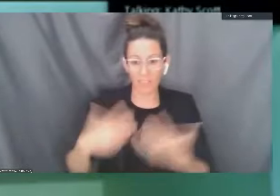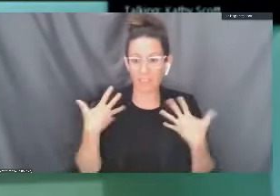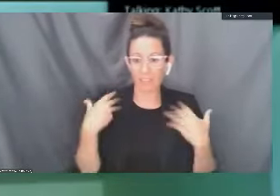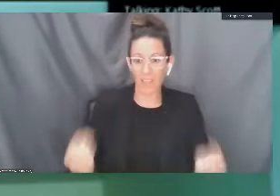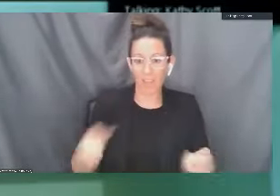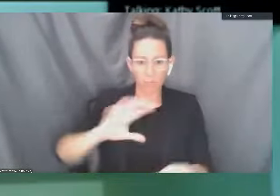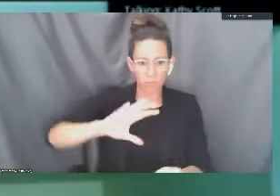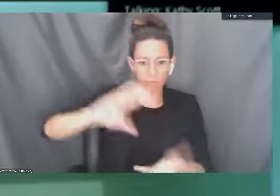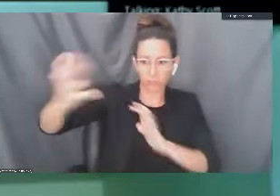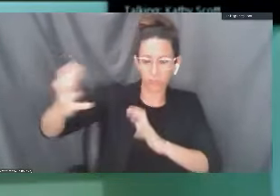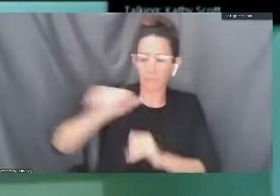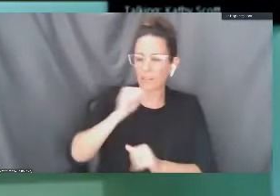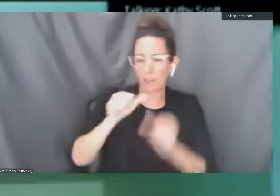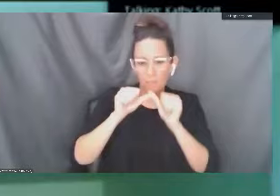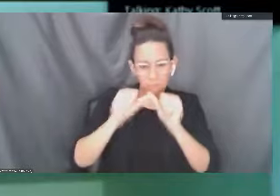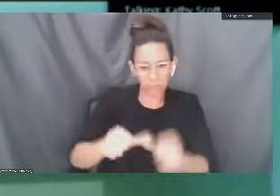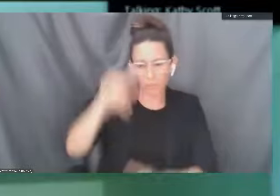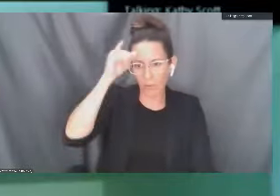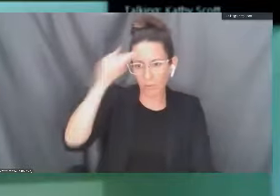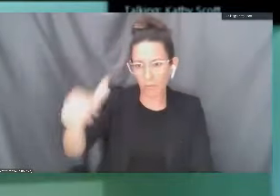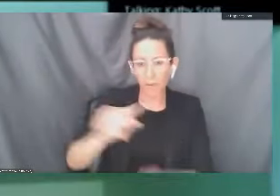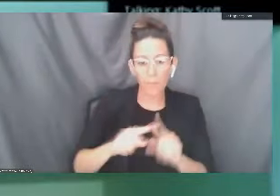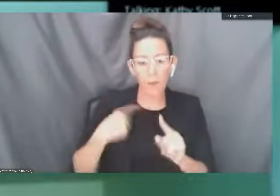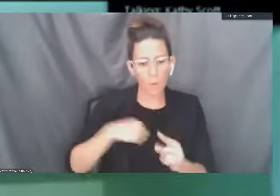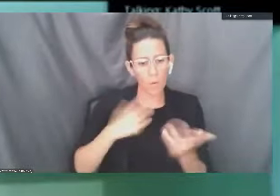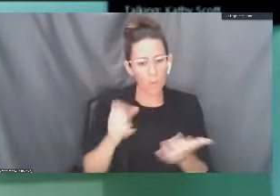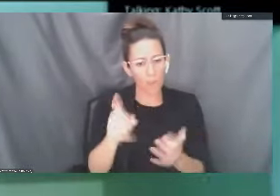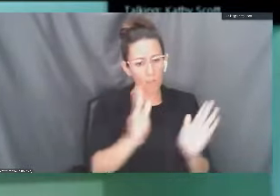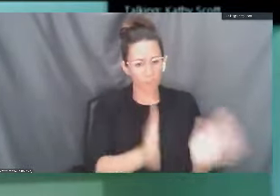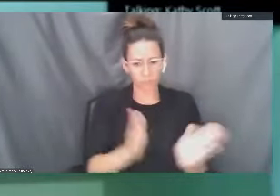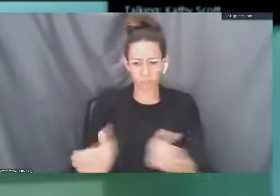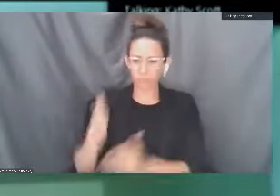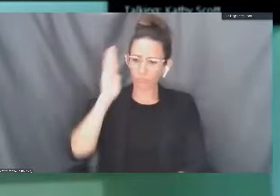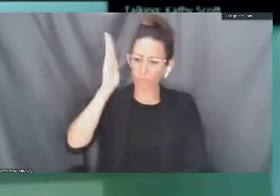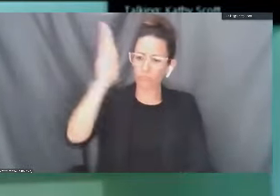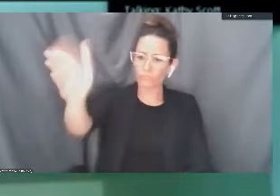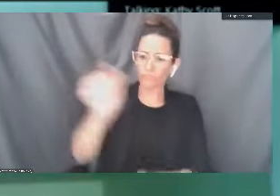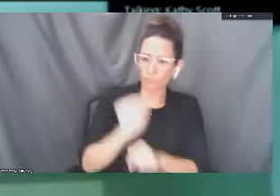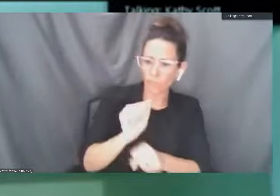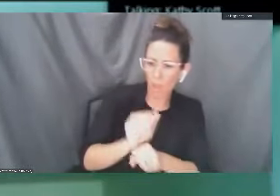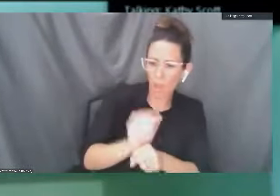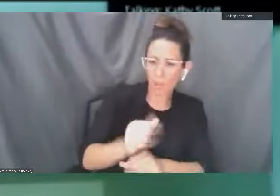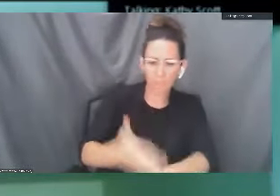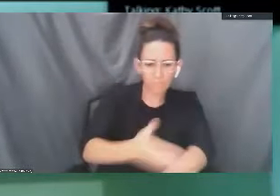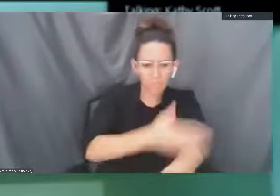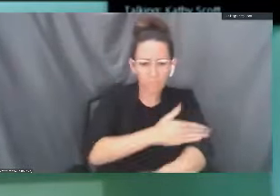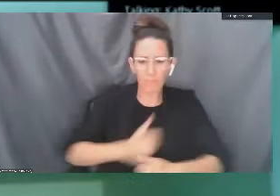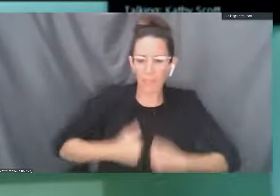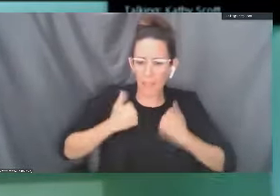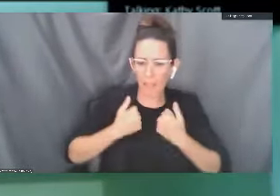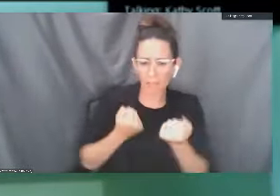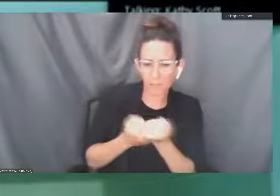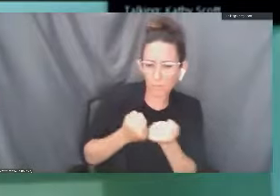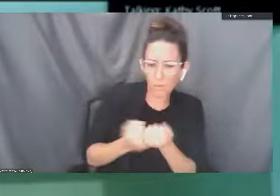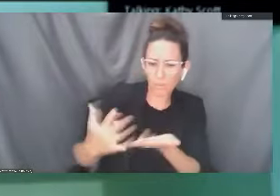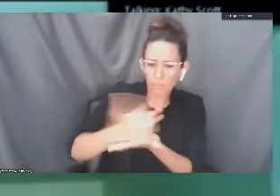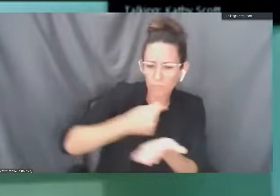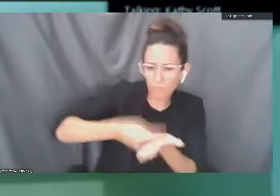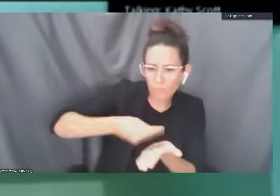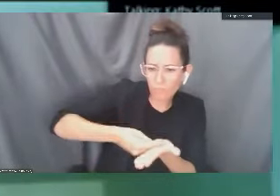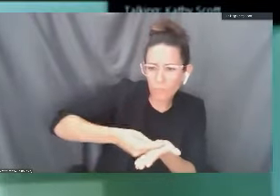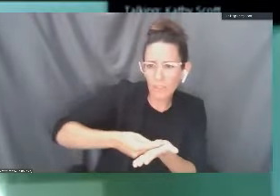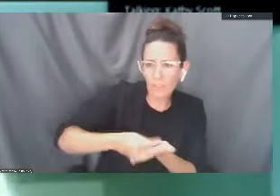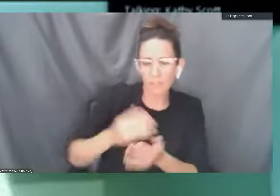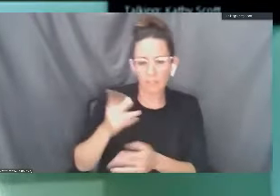on forever. And we want students to be prepared for jobs and good careers so that they can have better lives and support their families. And staying in